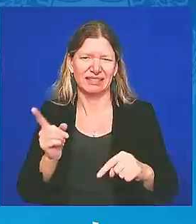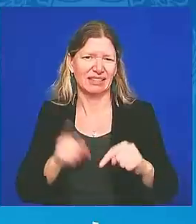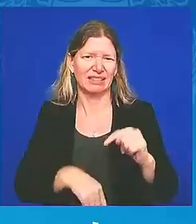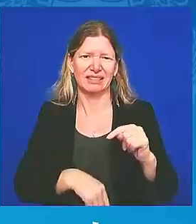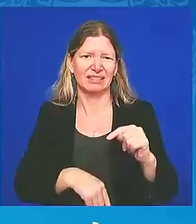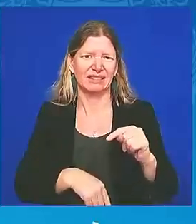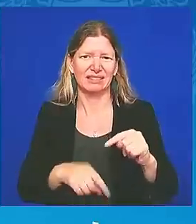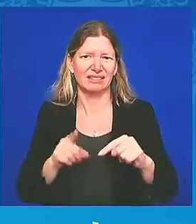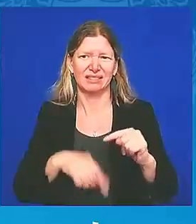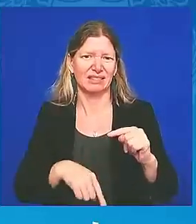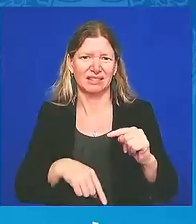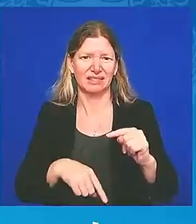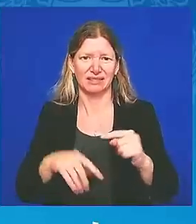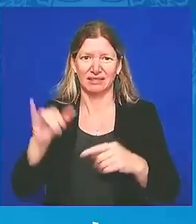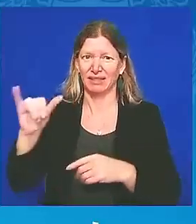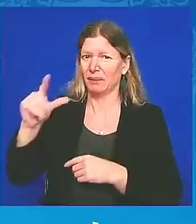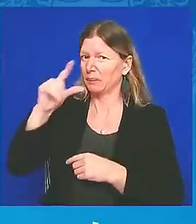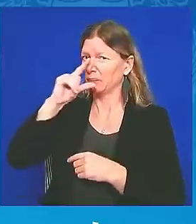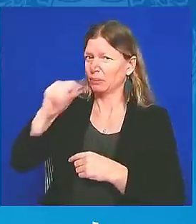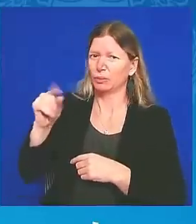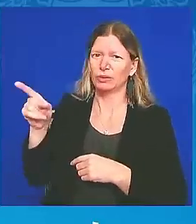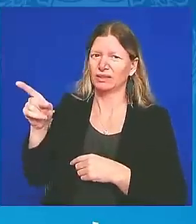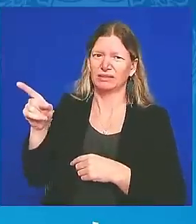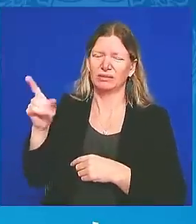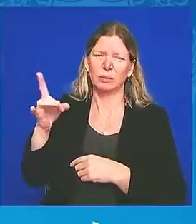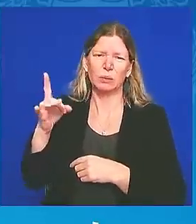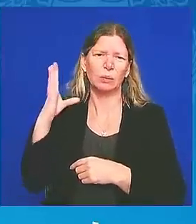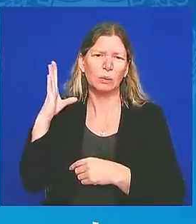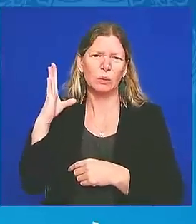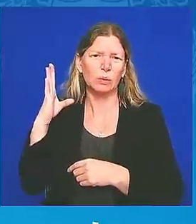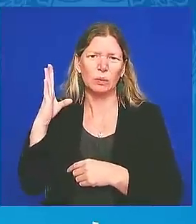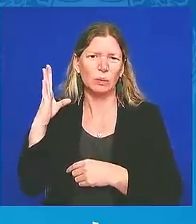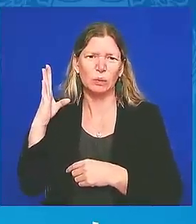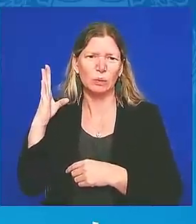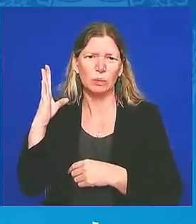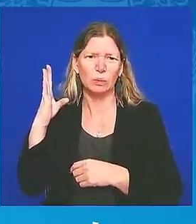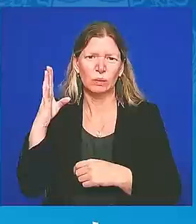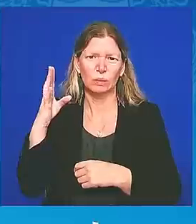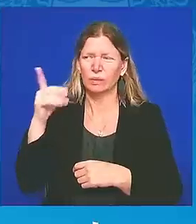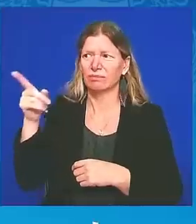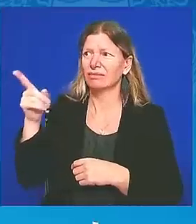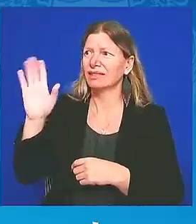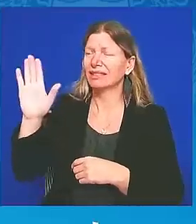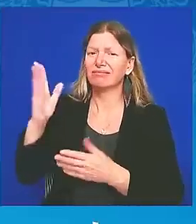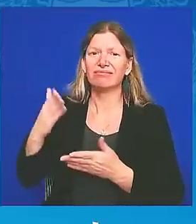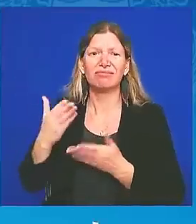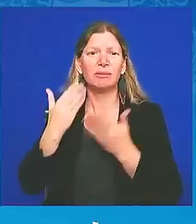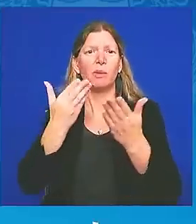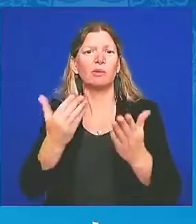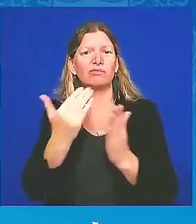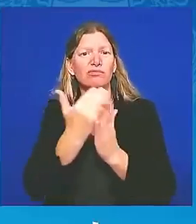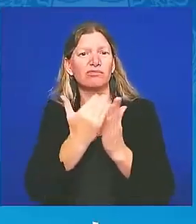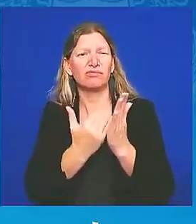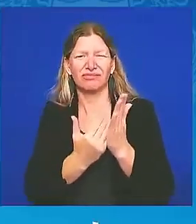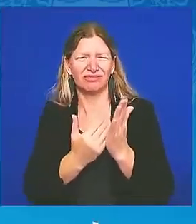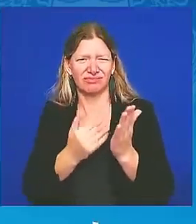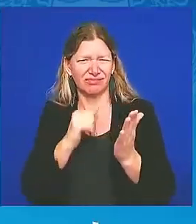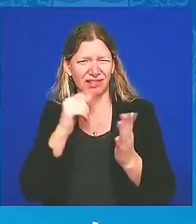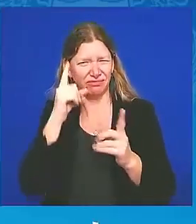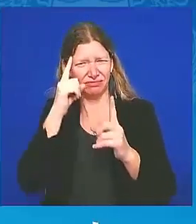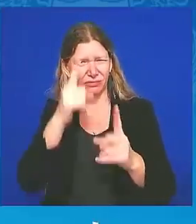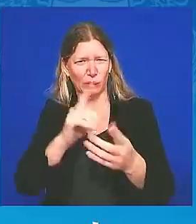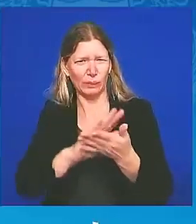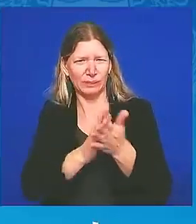be clear, they are not proposals for peace. Instead, they are proposals for